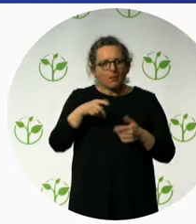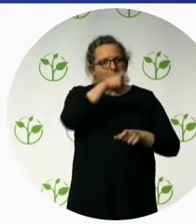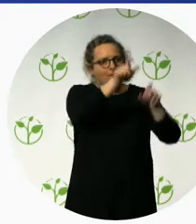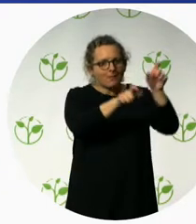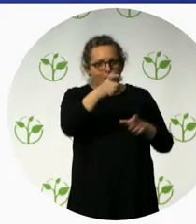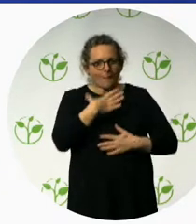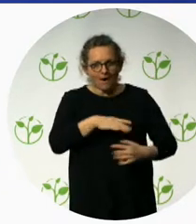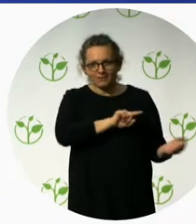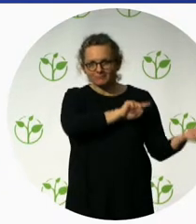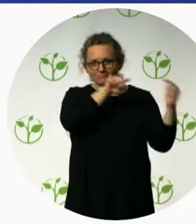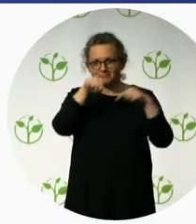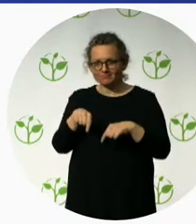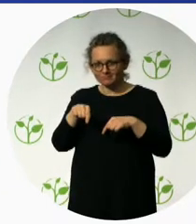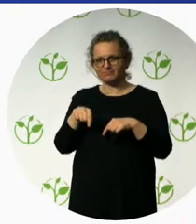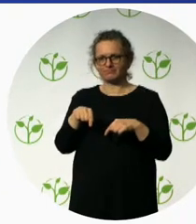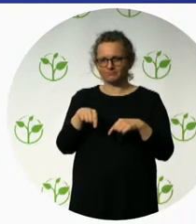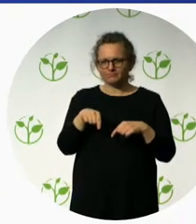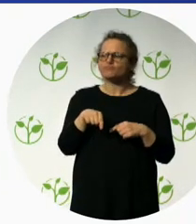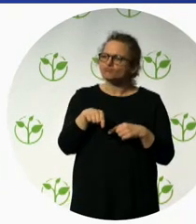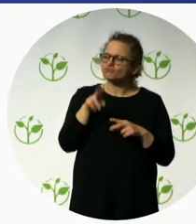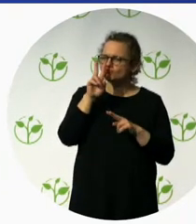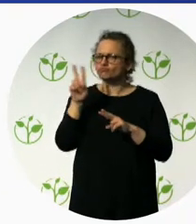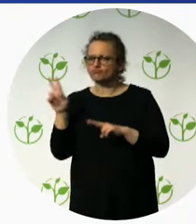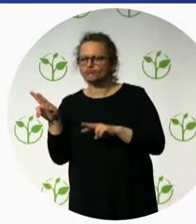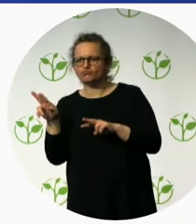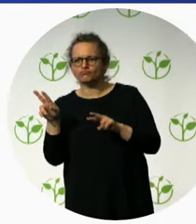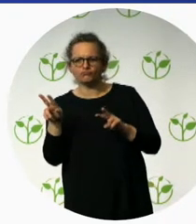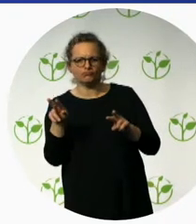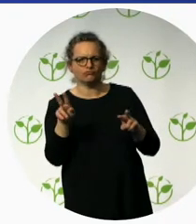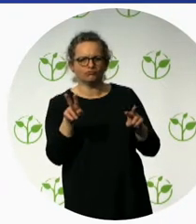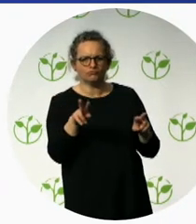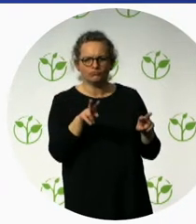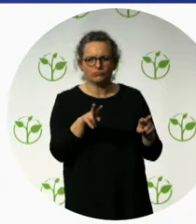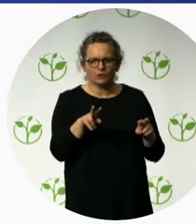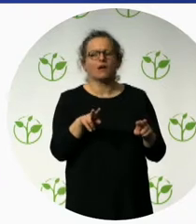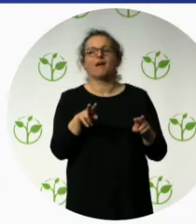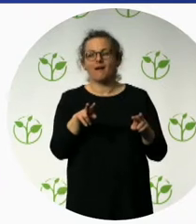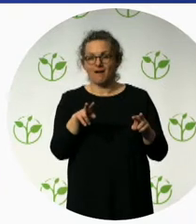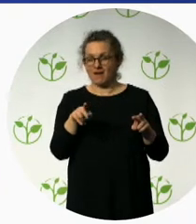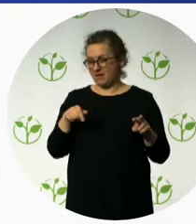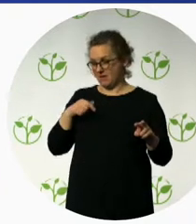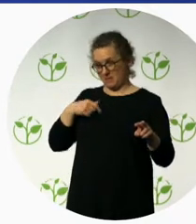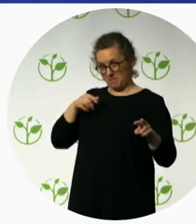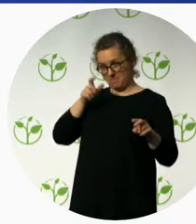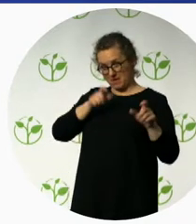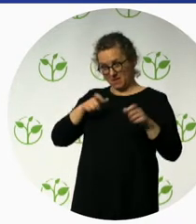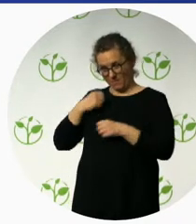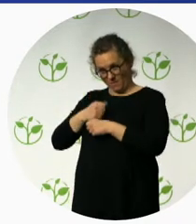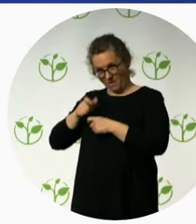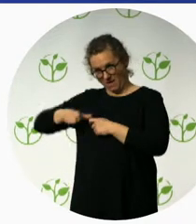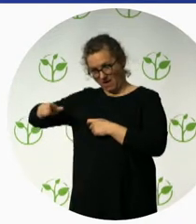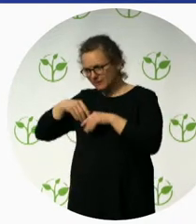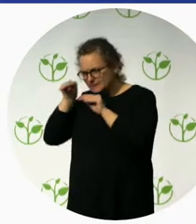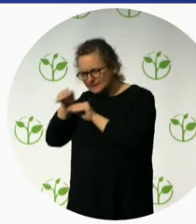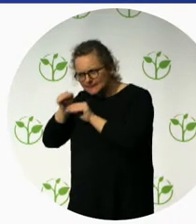operators to train them and to have all our equipment there to grow on this